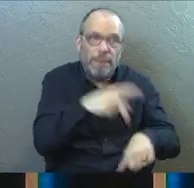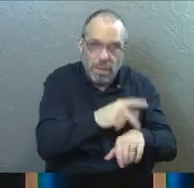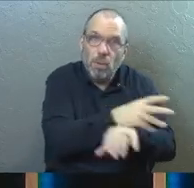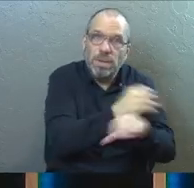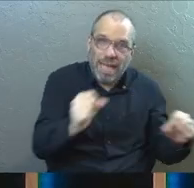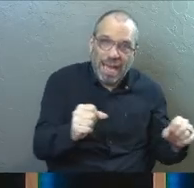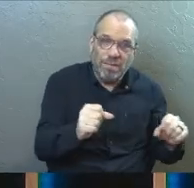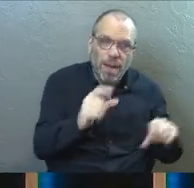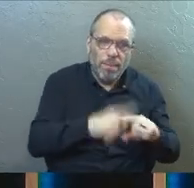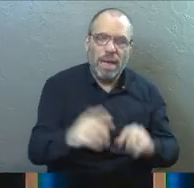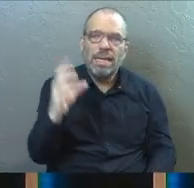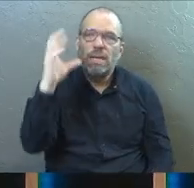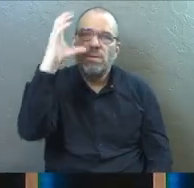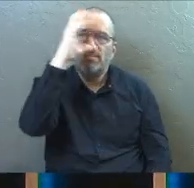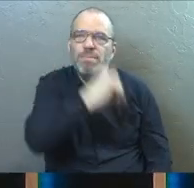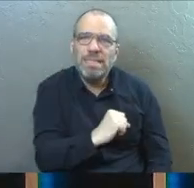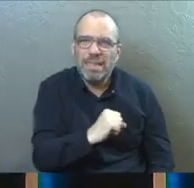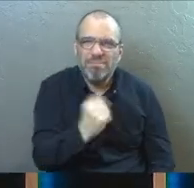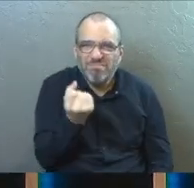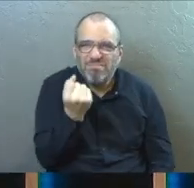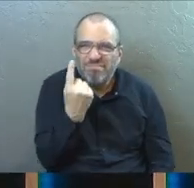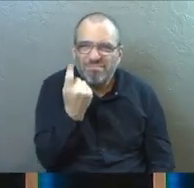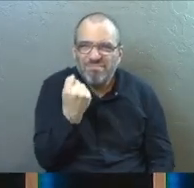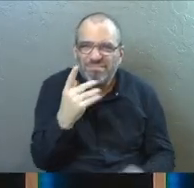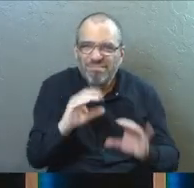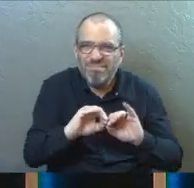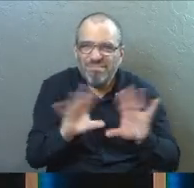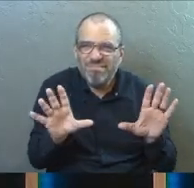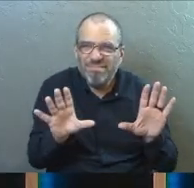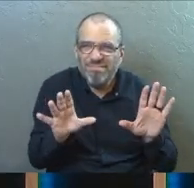He was just missing out. Does that make sense?